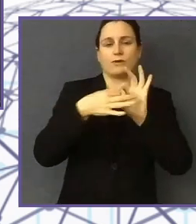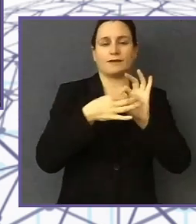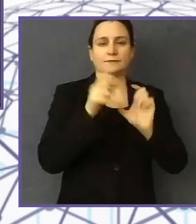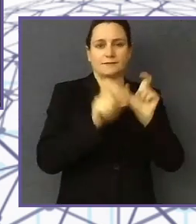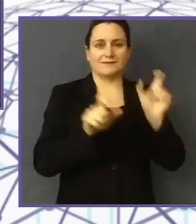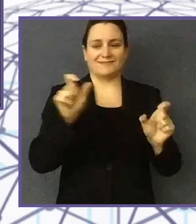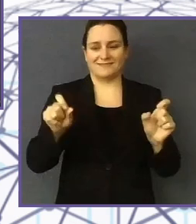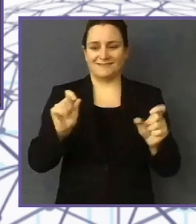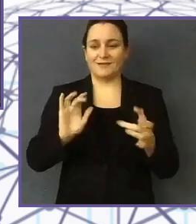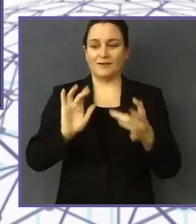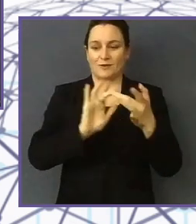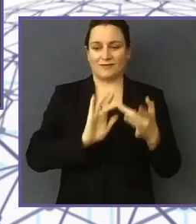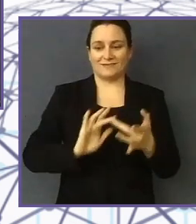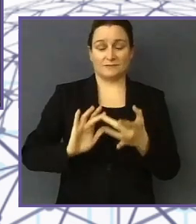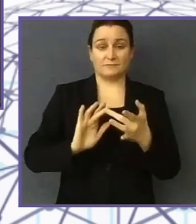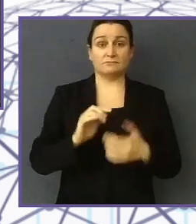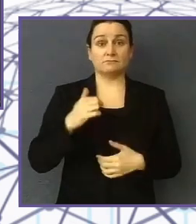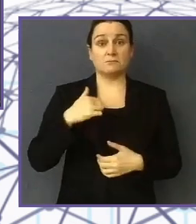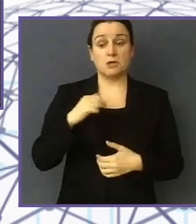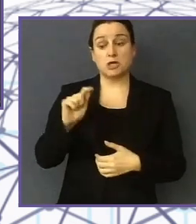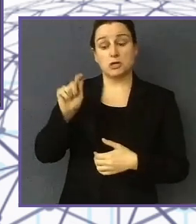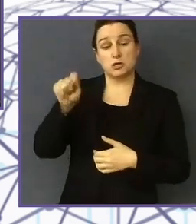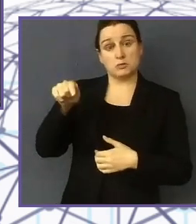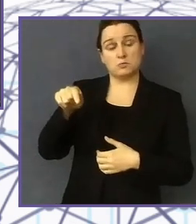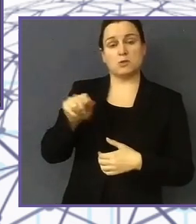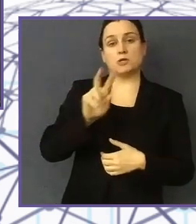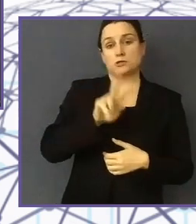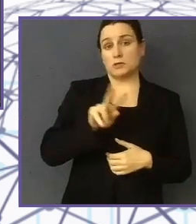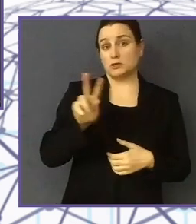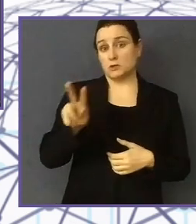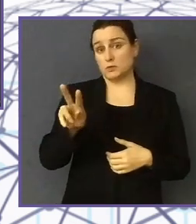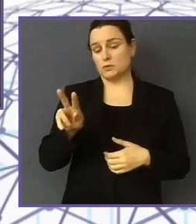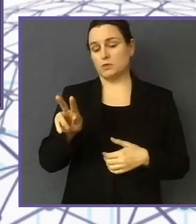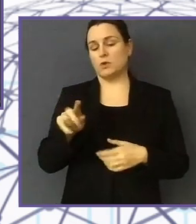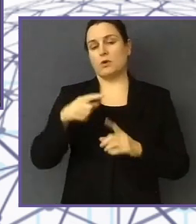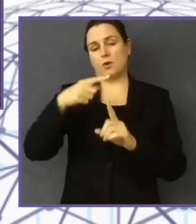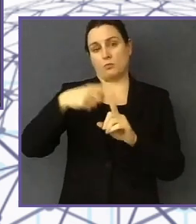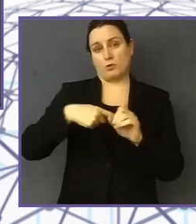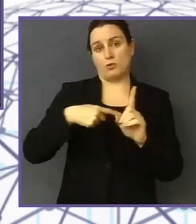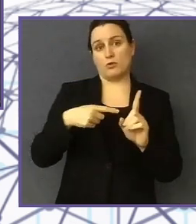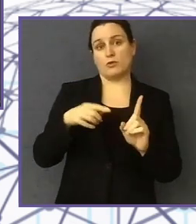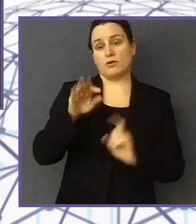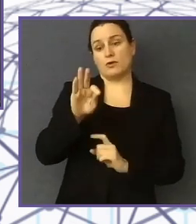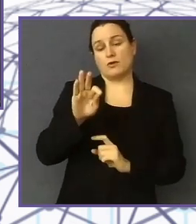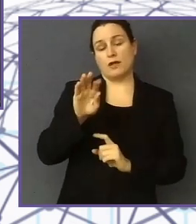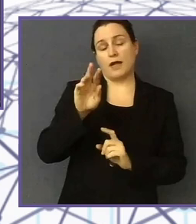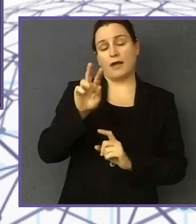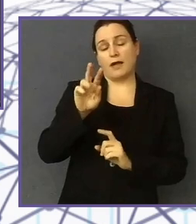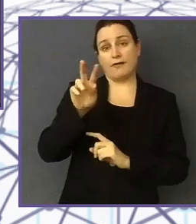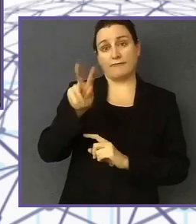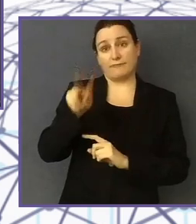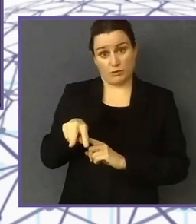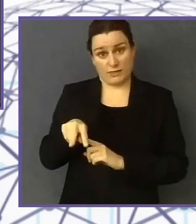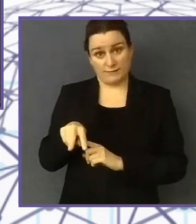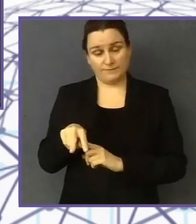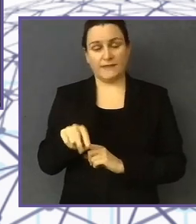in Marrakesh on 22nd of February to 24th. And I saw also the